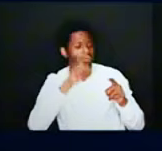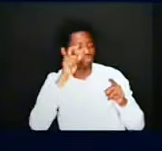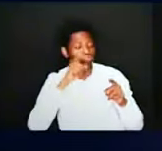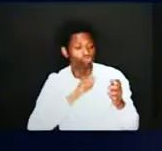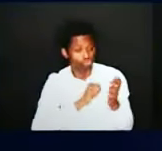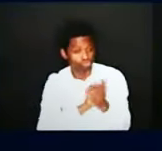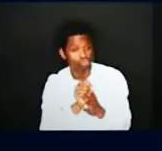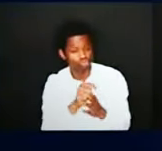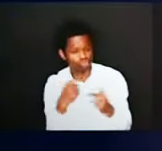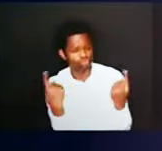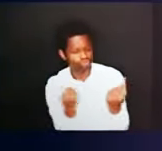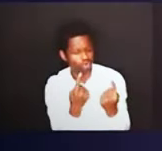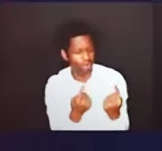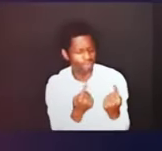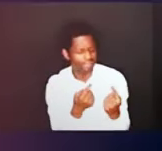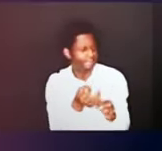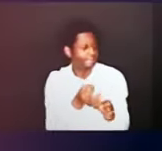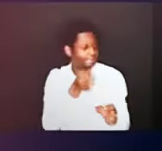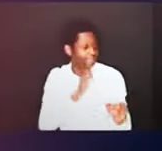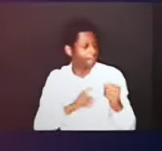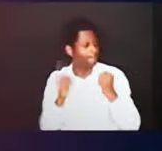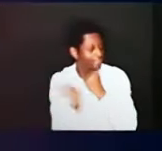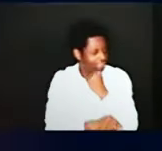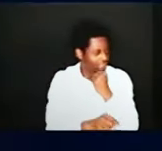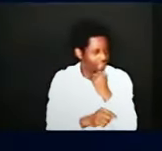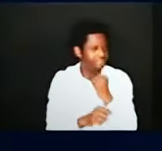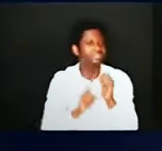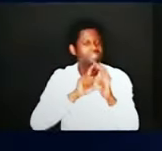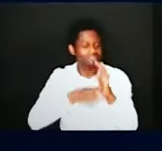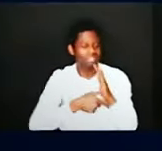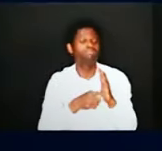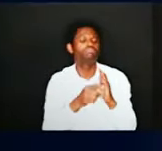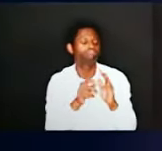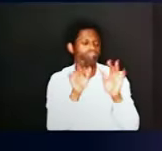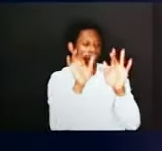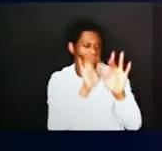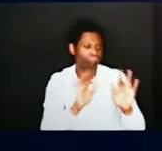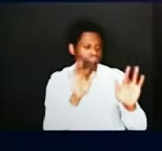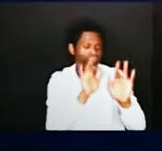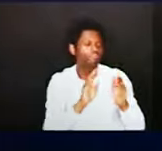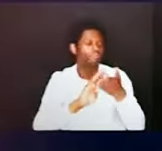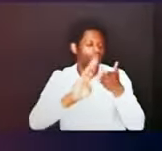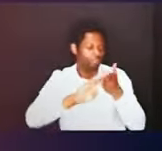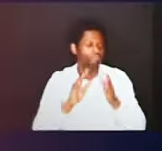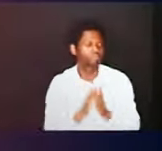mercy is being pardoned for the evil you deserve